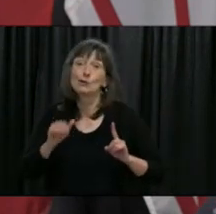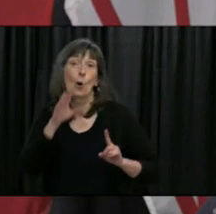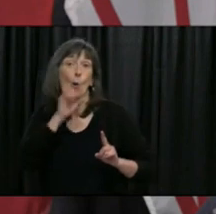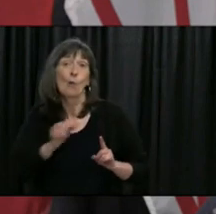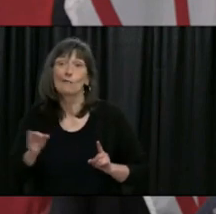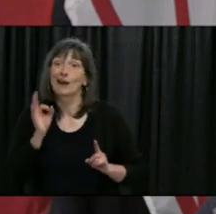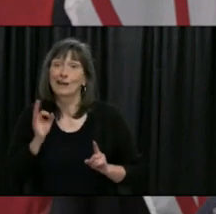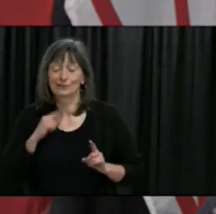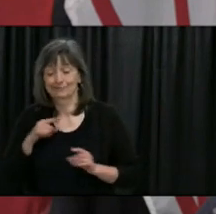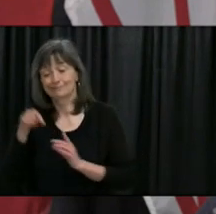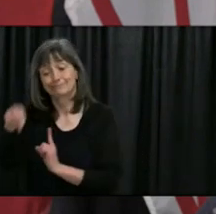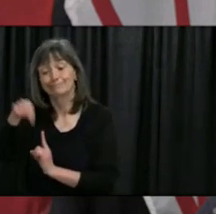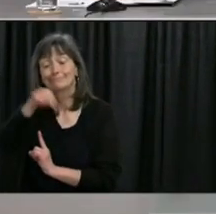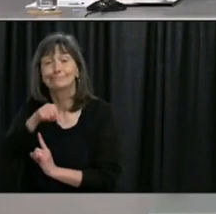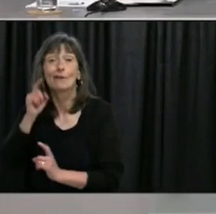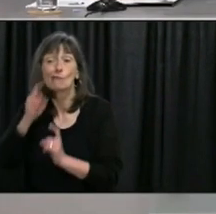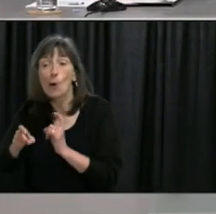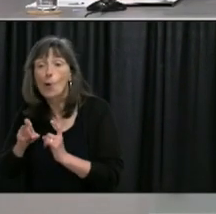tracing world